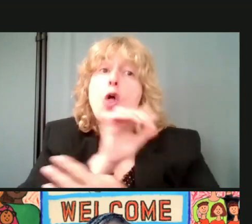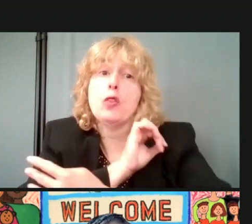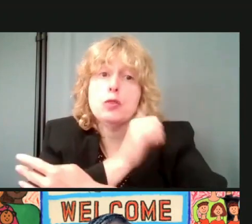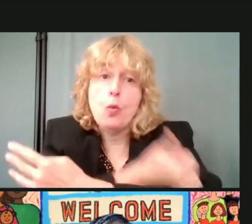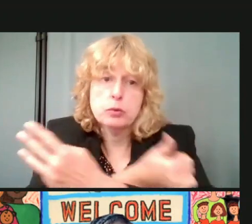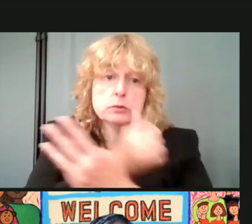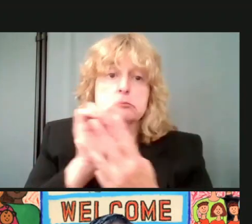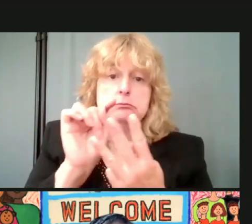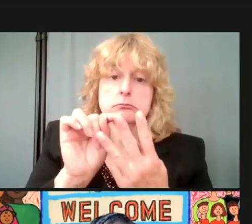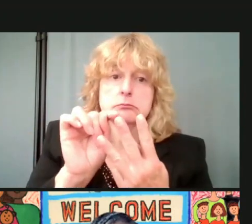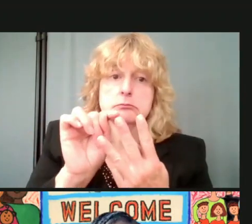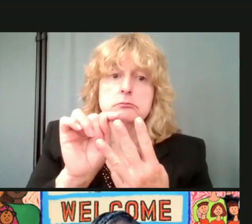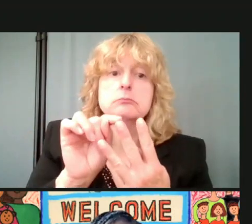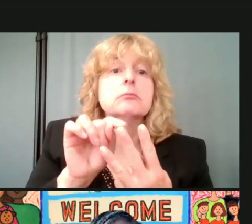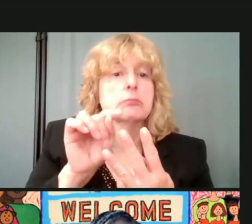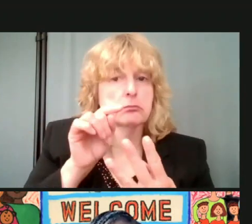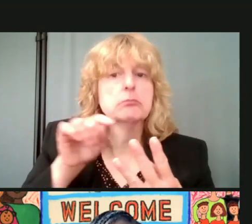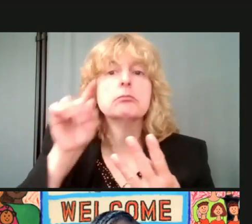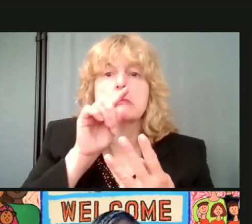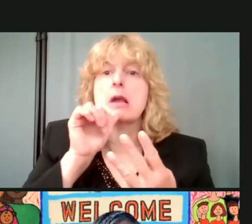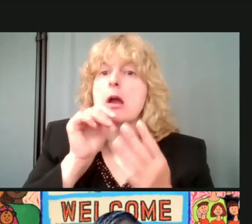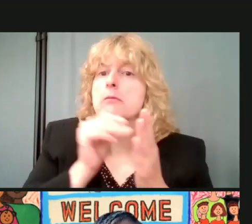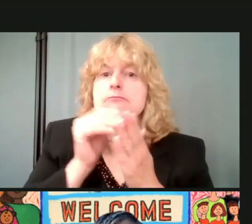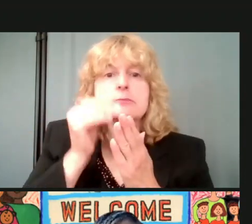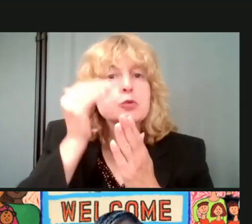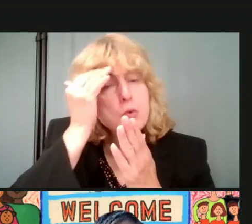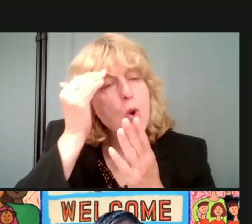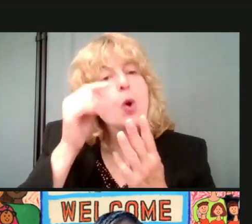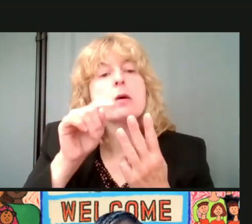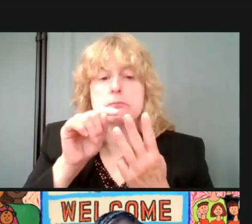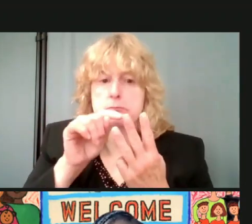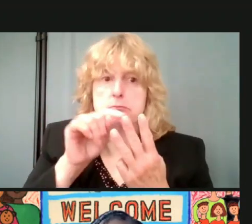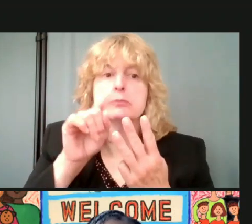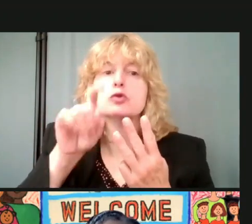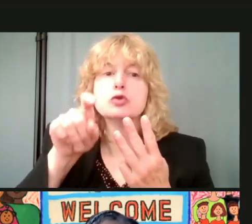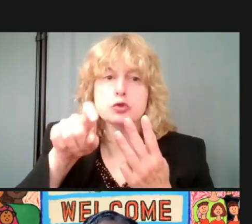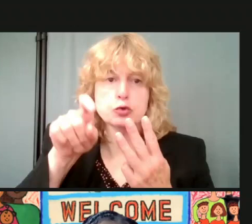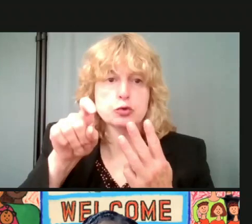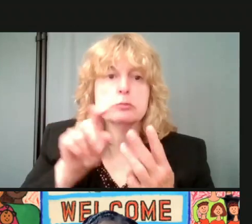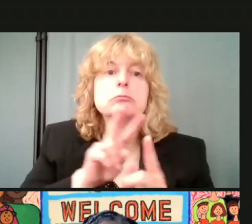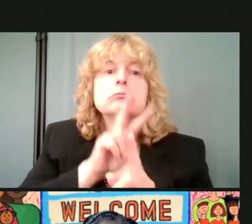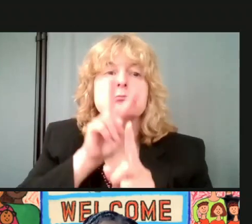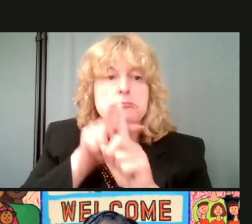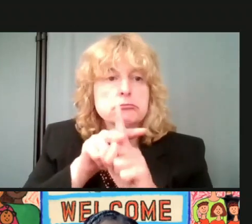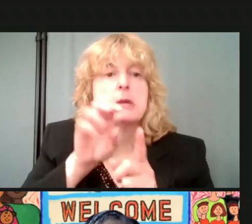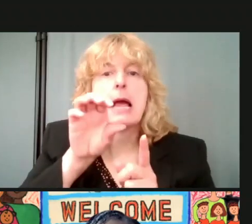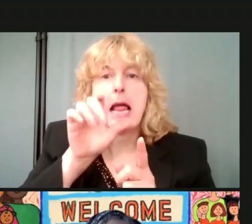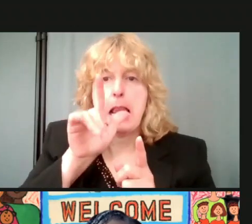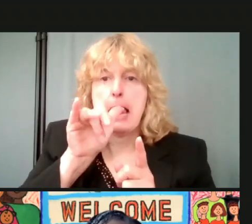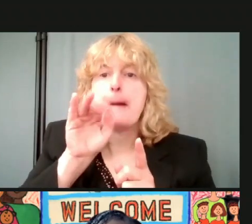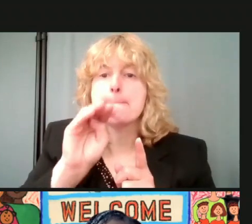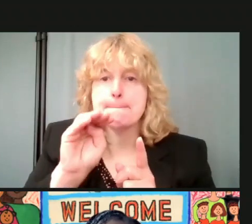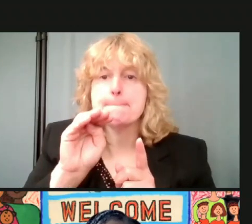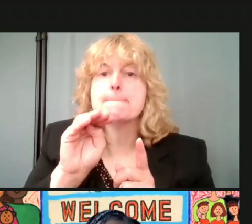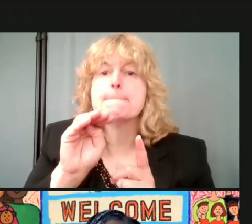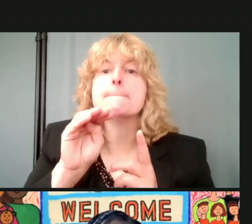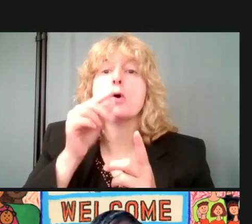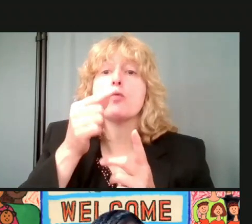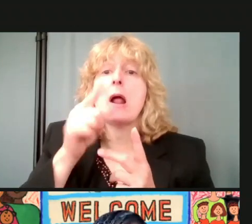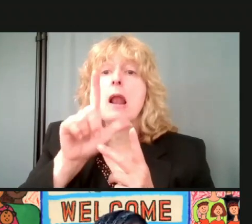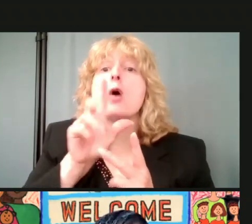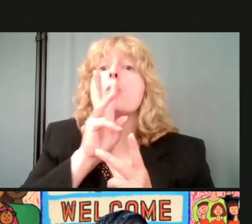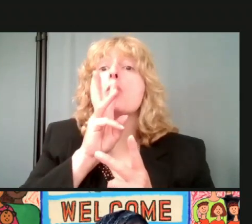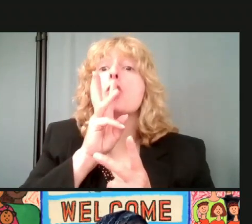a, as an entity that's, uh, should be, have claims filed with. And Great Lakes Water Authority was the